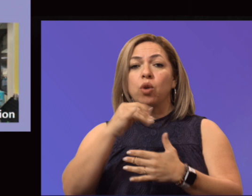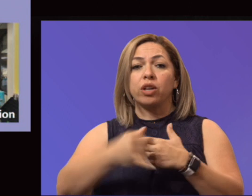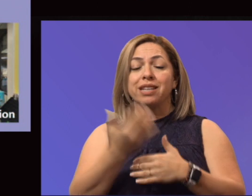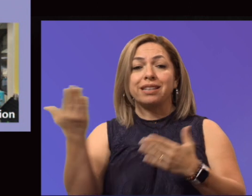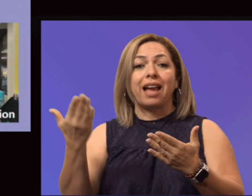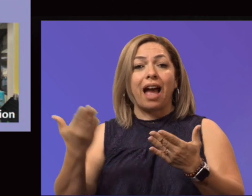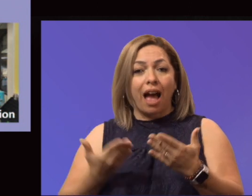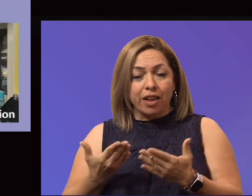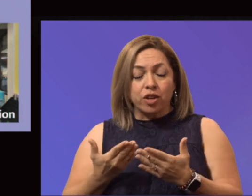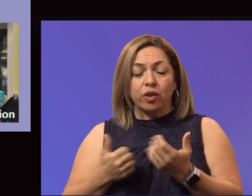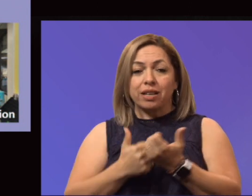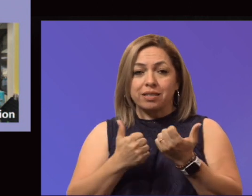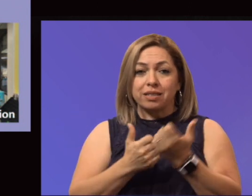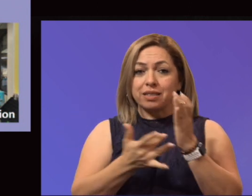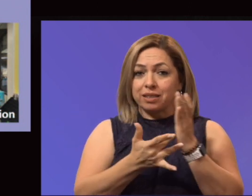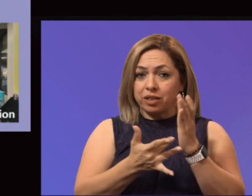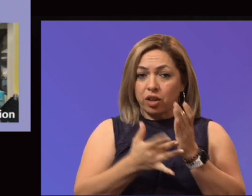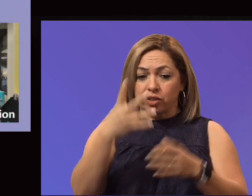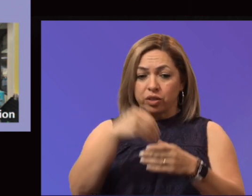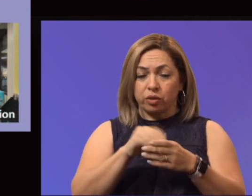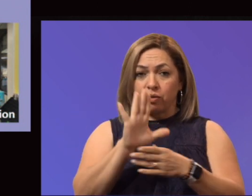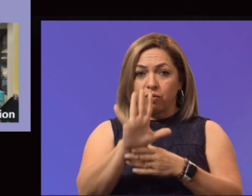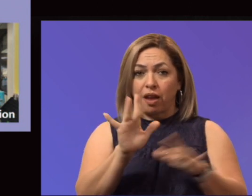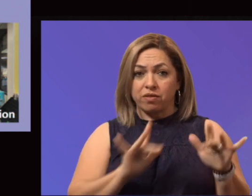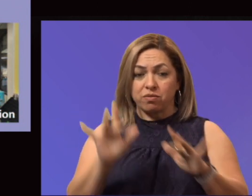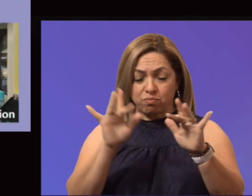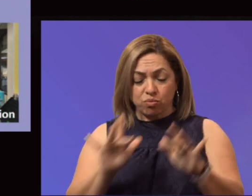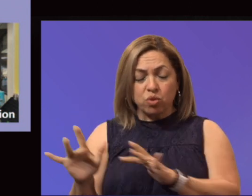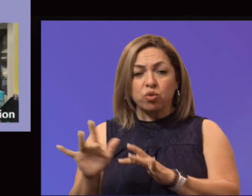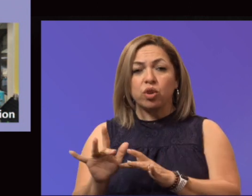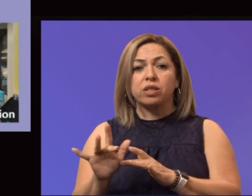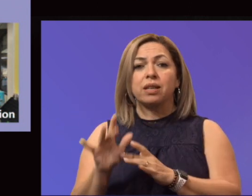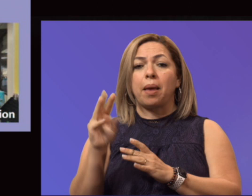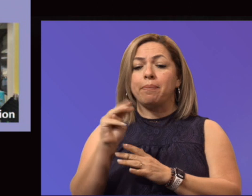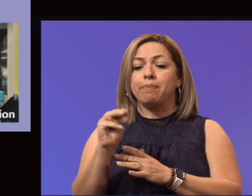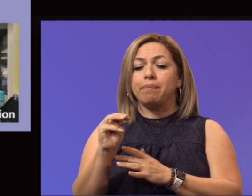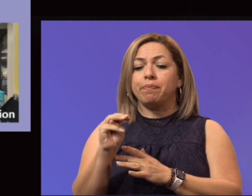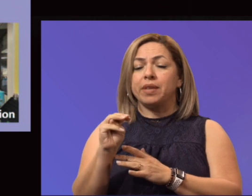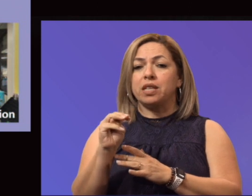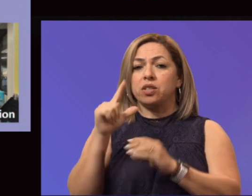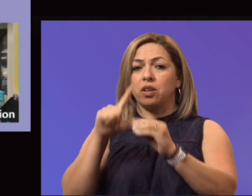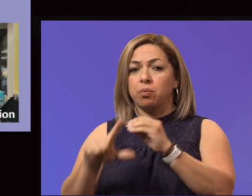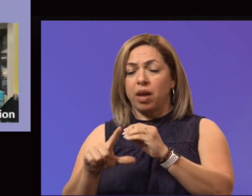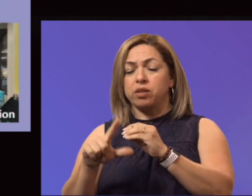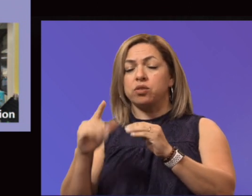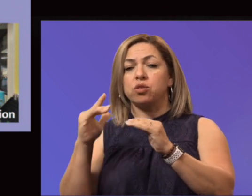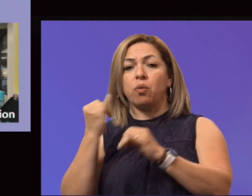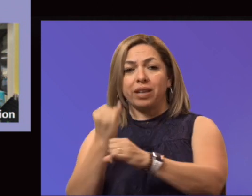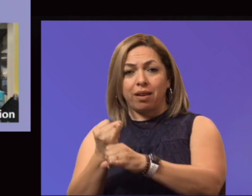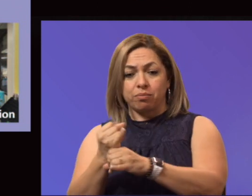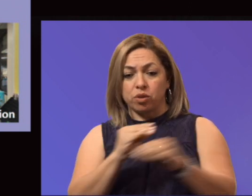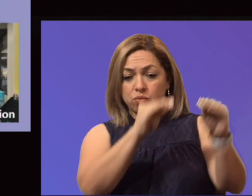Technology to include five additional computer stations. at the Mission Del Paso campus has moved to a new location.